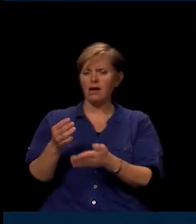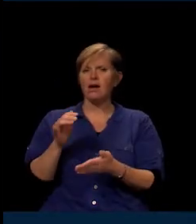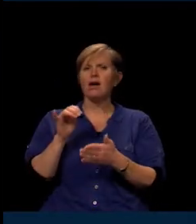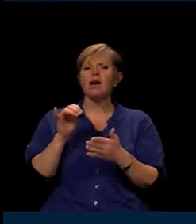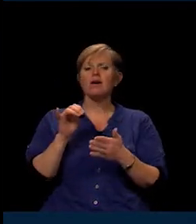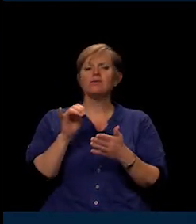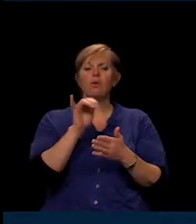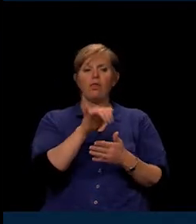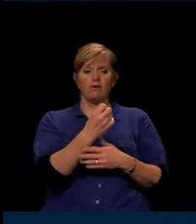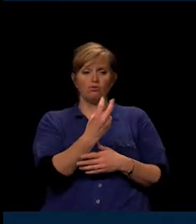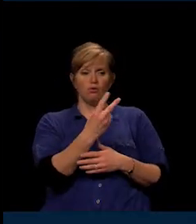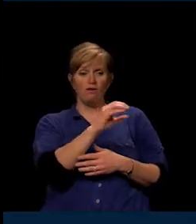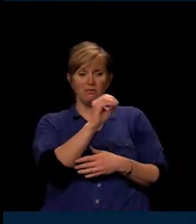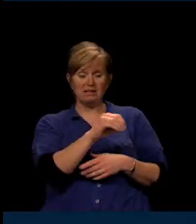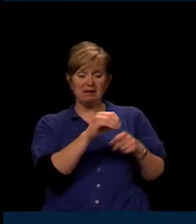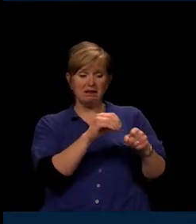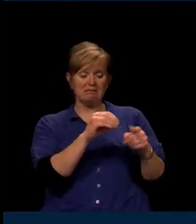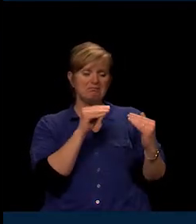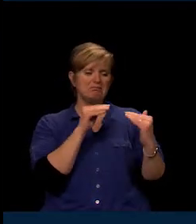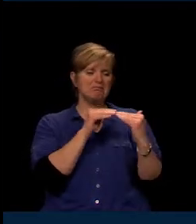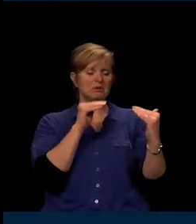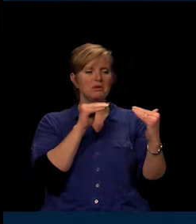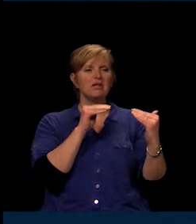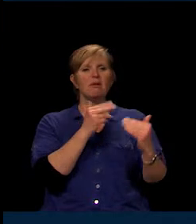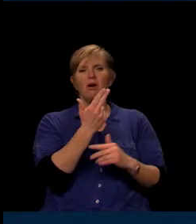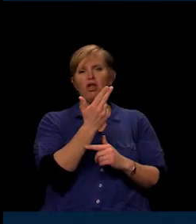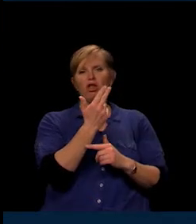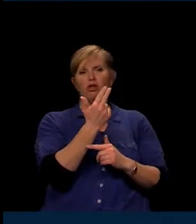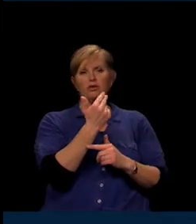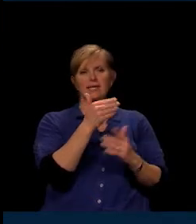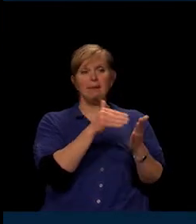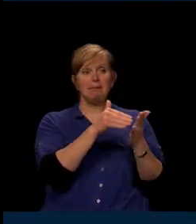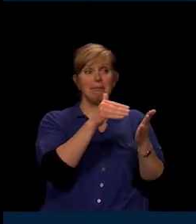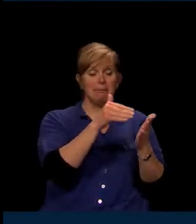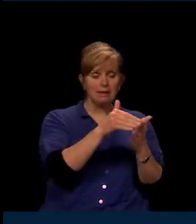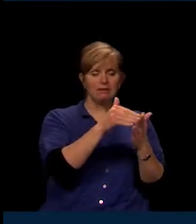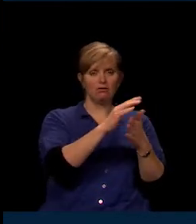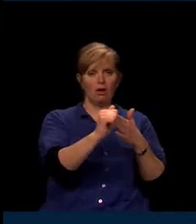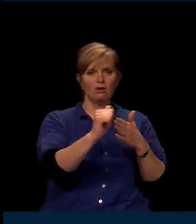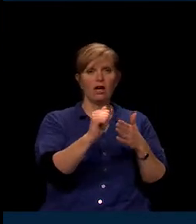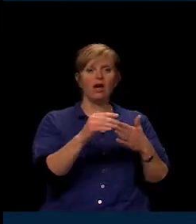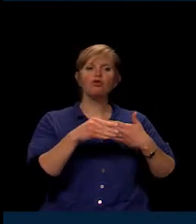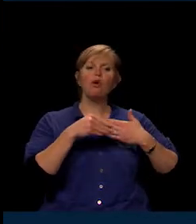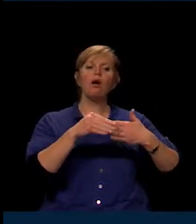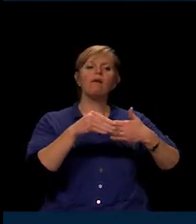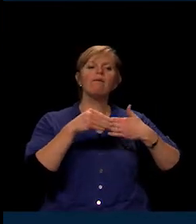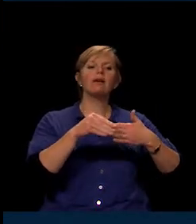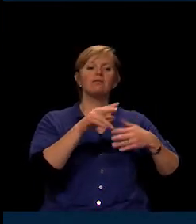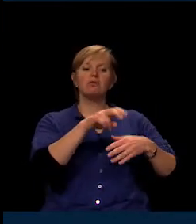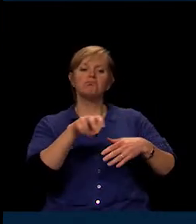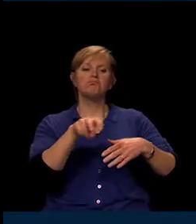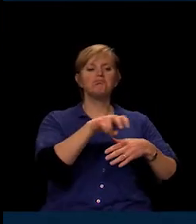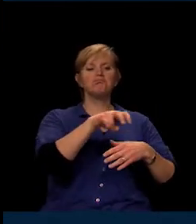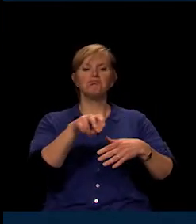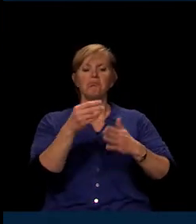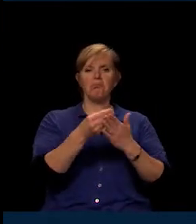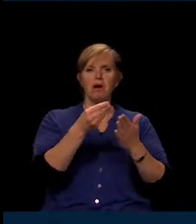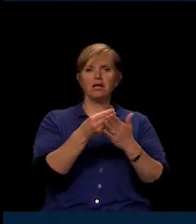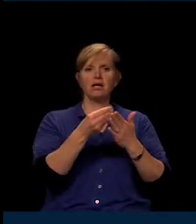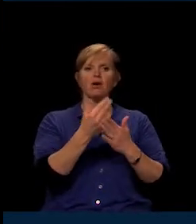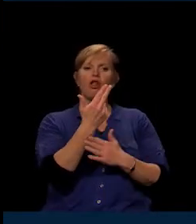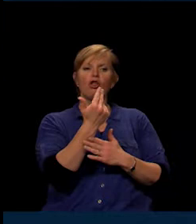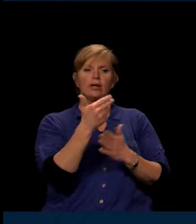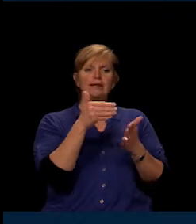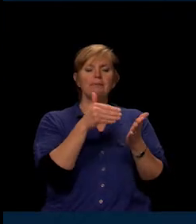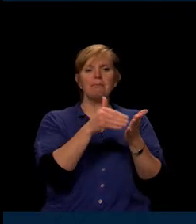to about $13 million. So we had the flexible funds that we could use to help with cash flow at the end of December was $13 million.